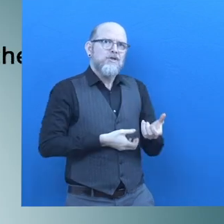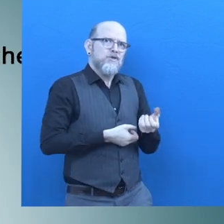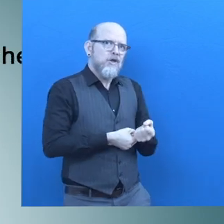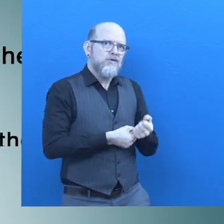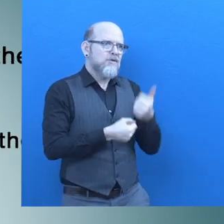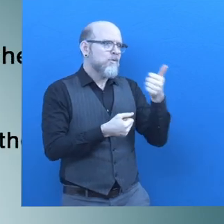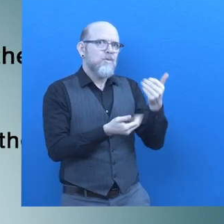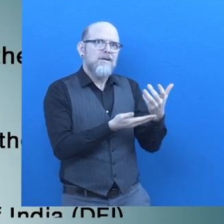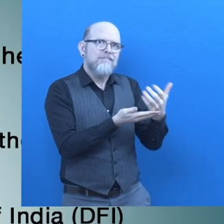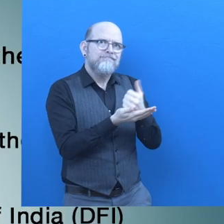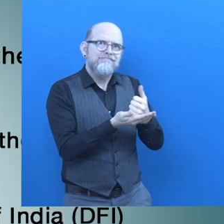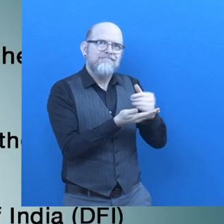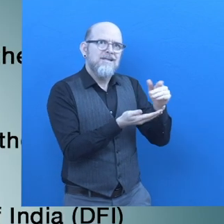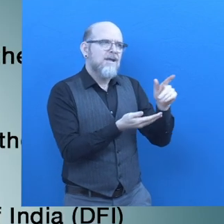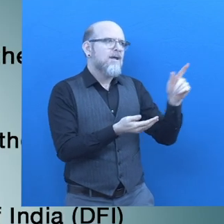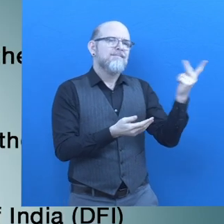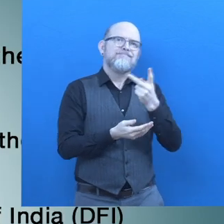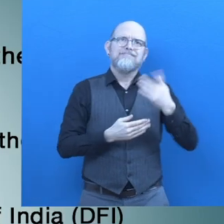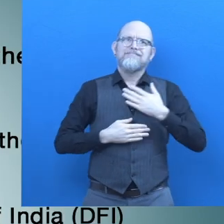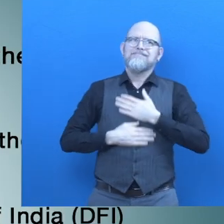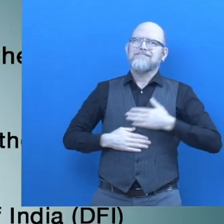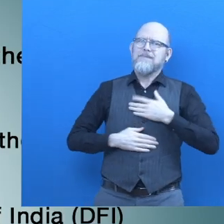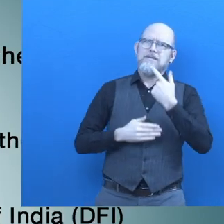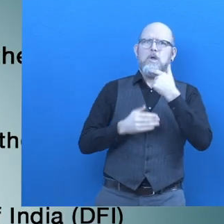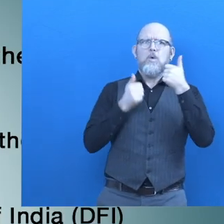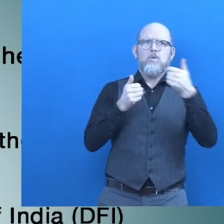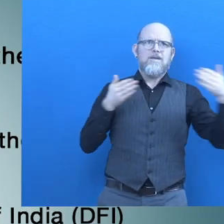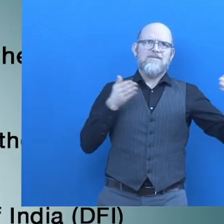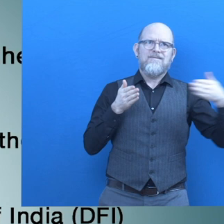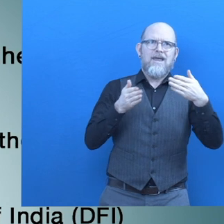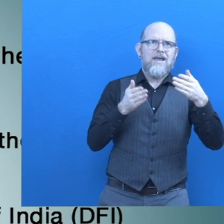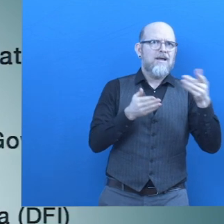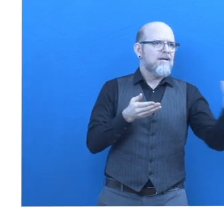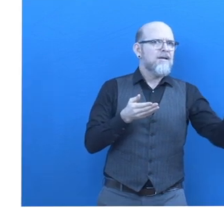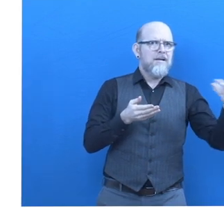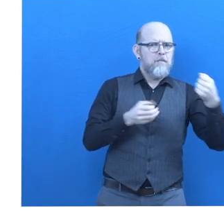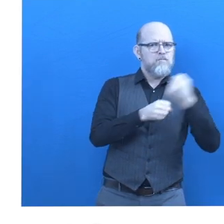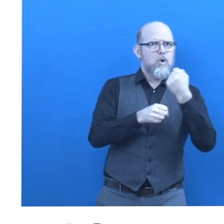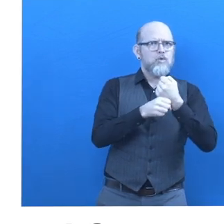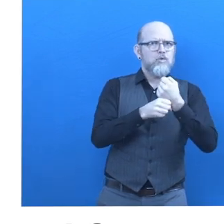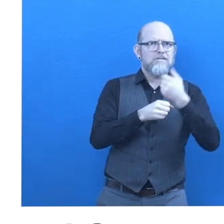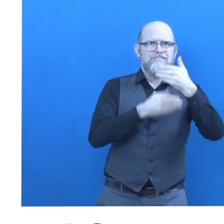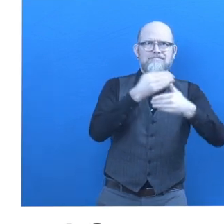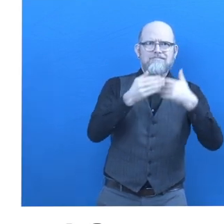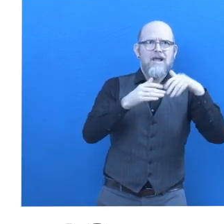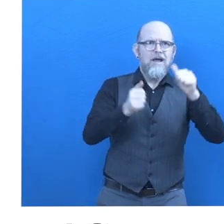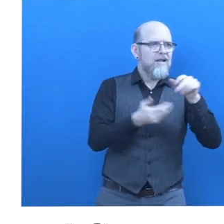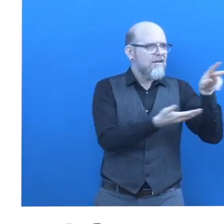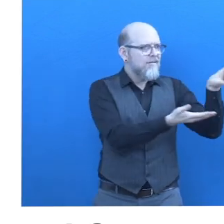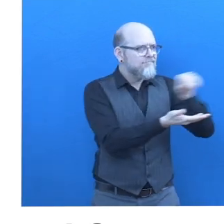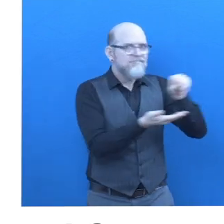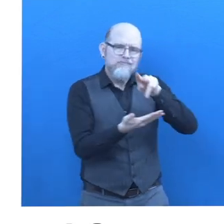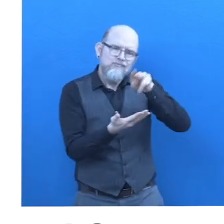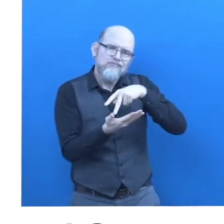in a very convenient manner for content creators as well as content consumers how does tcs access